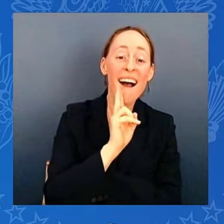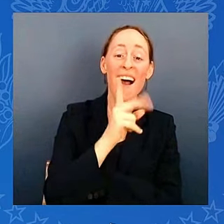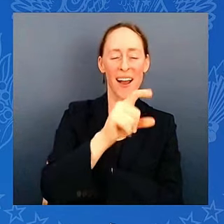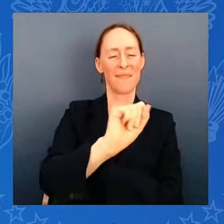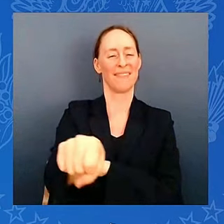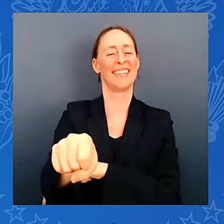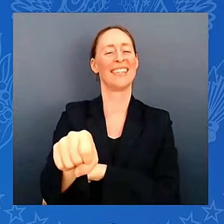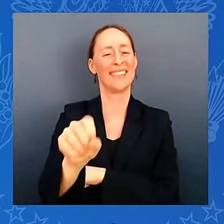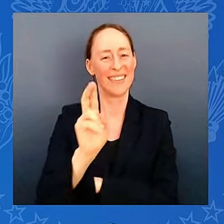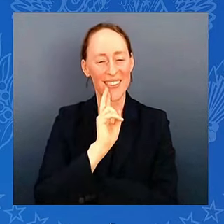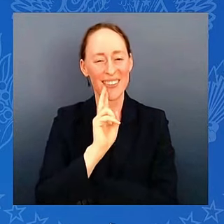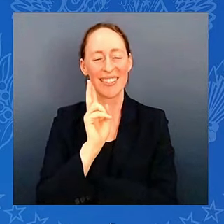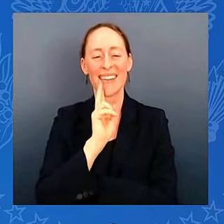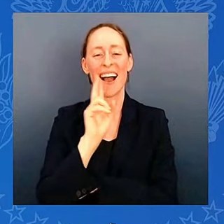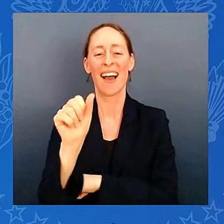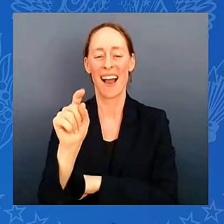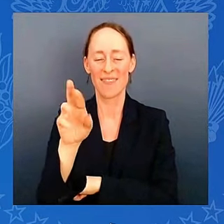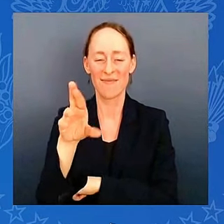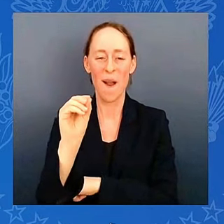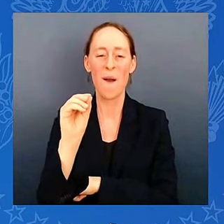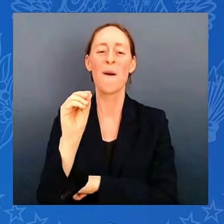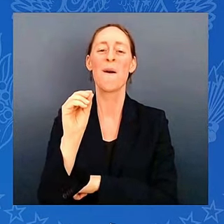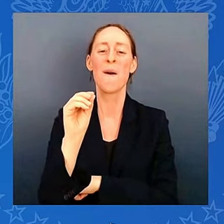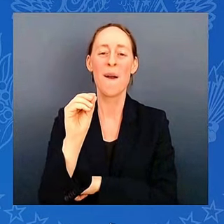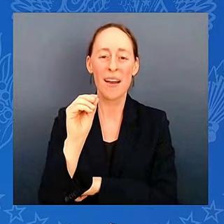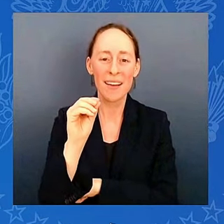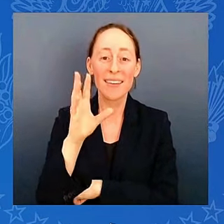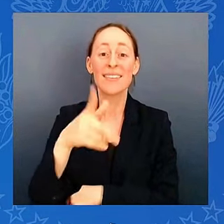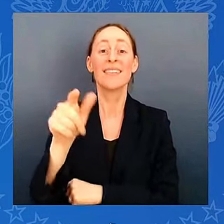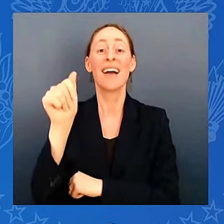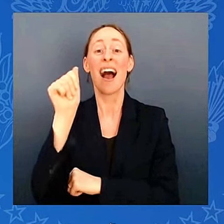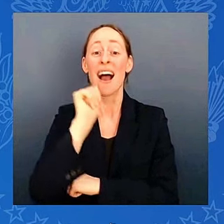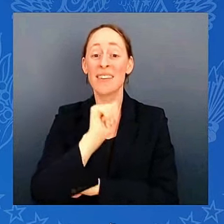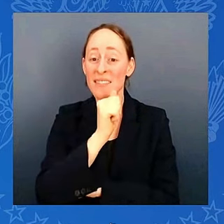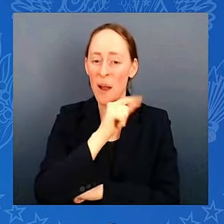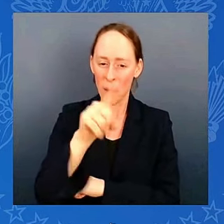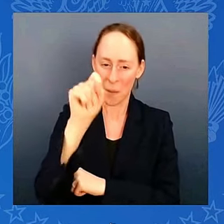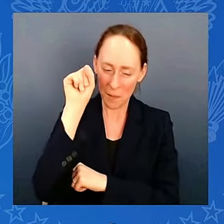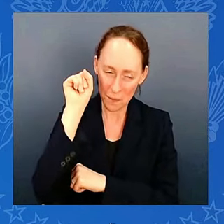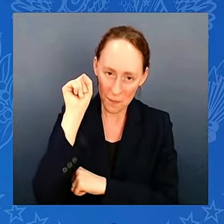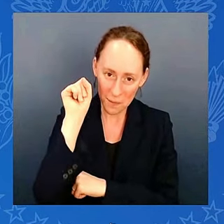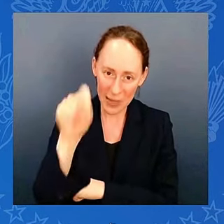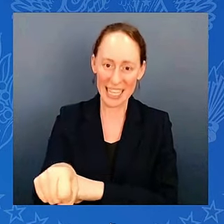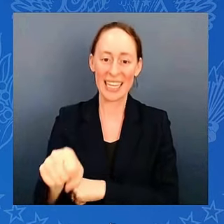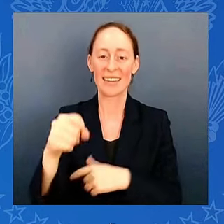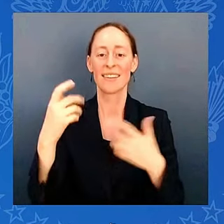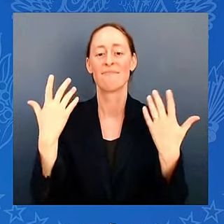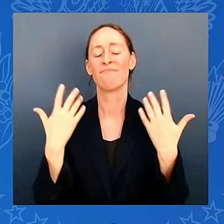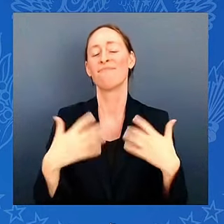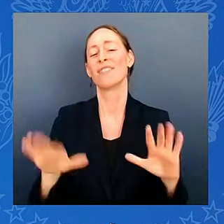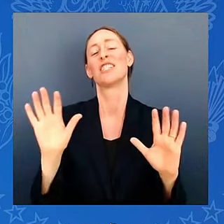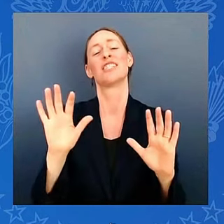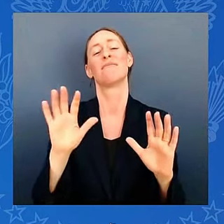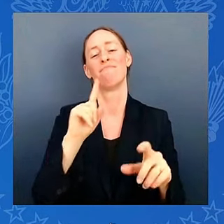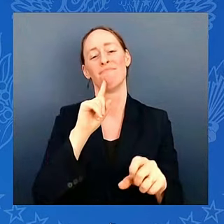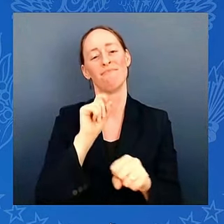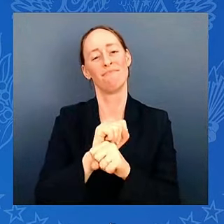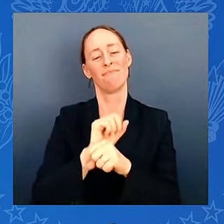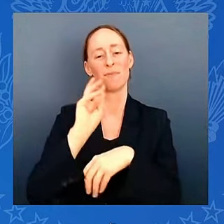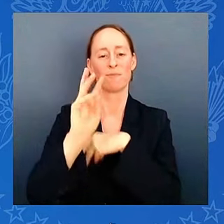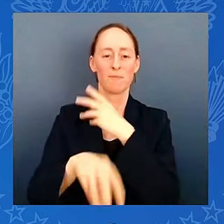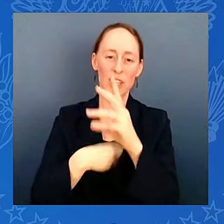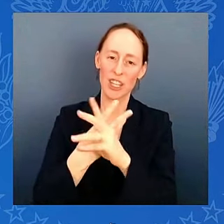And then you beat Arizona to become World Series champions. And you set some records along the way.